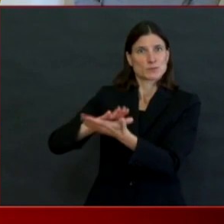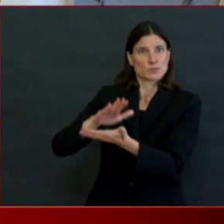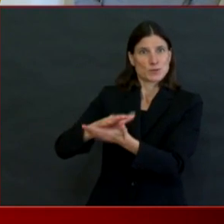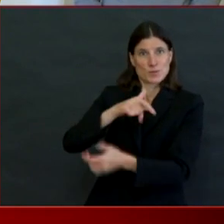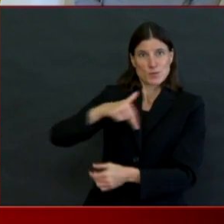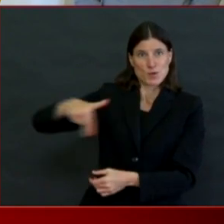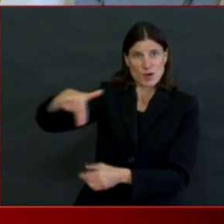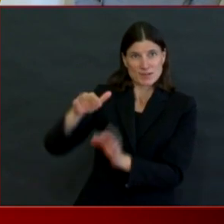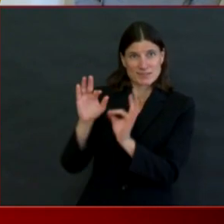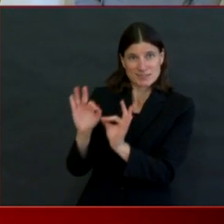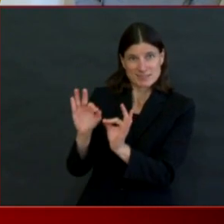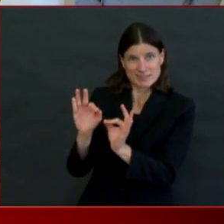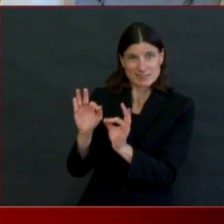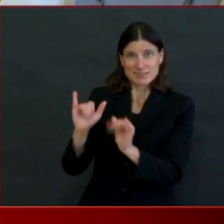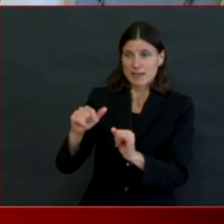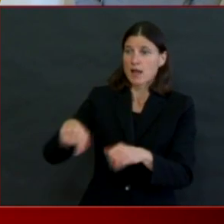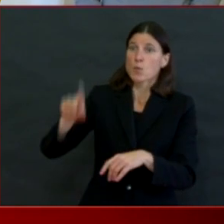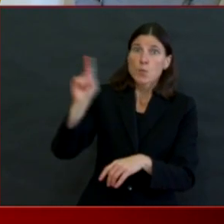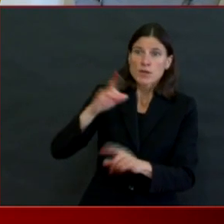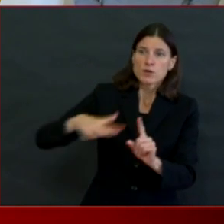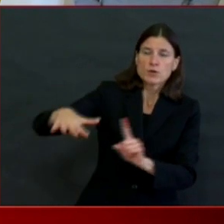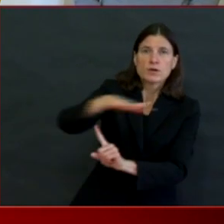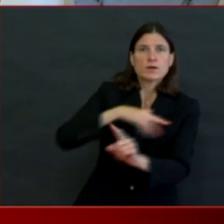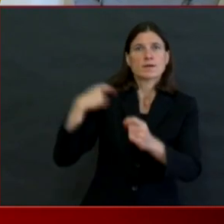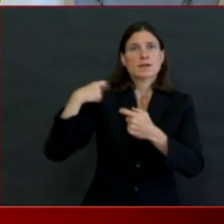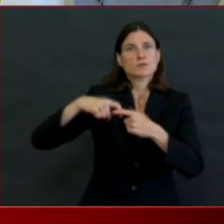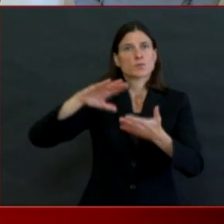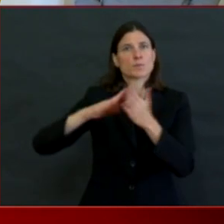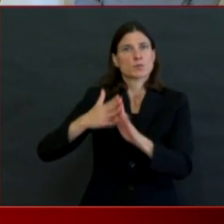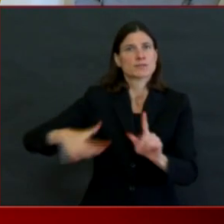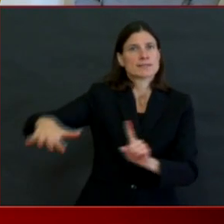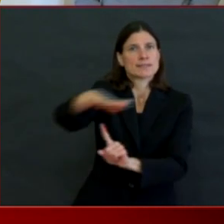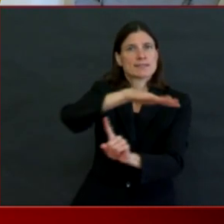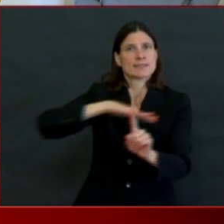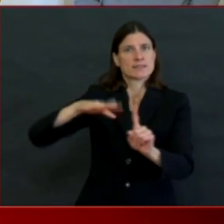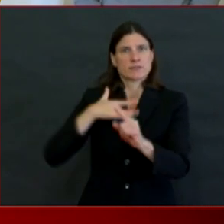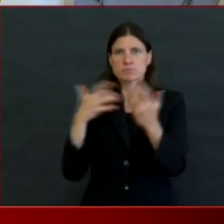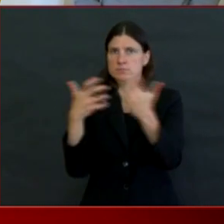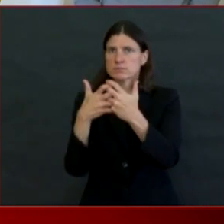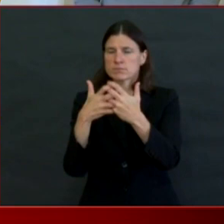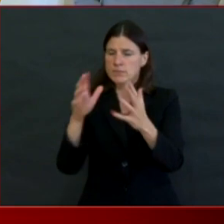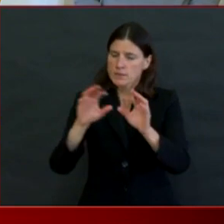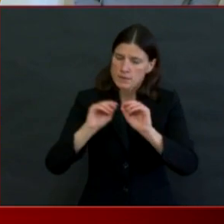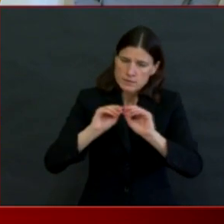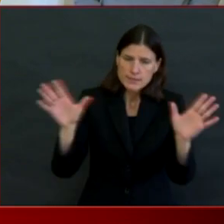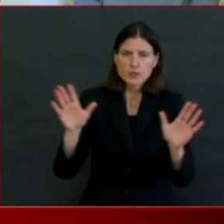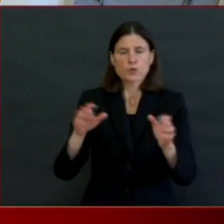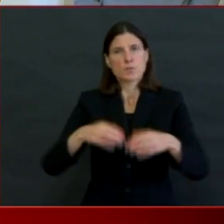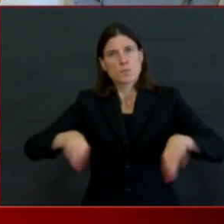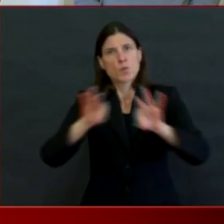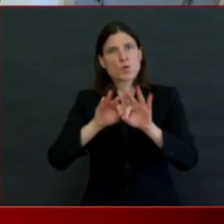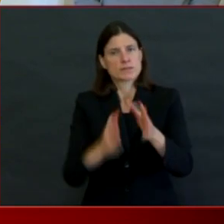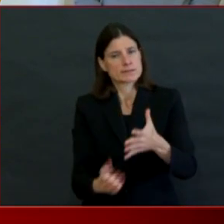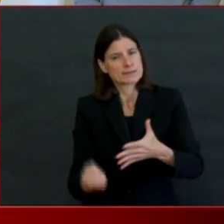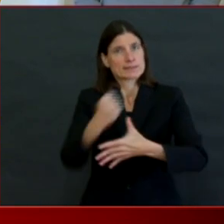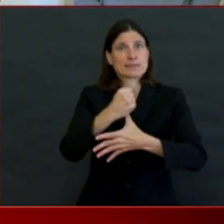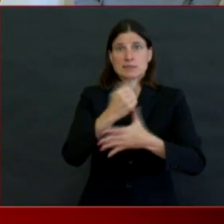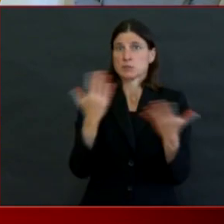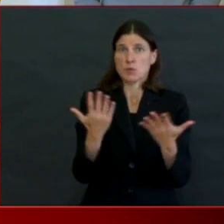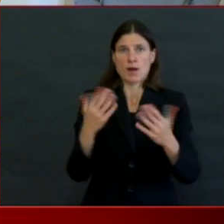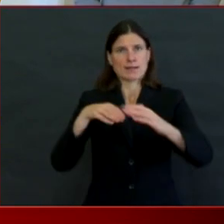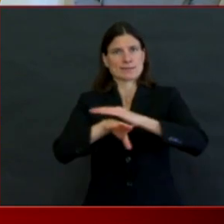-located place in the community to be accessible, and it's an important step, and I want to thank everybody who worked extra hard to make that